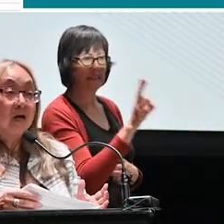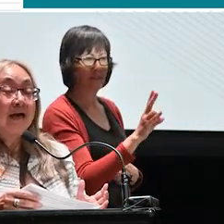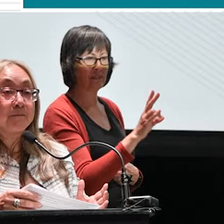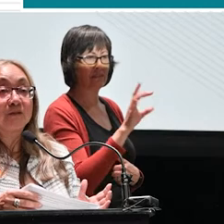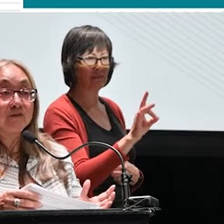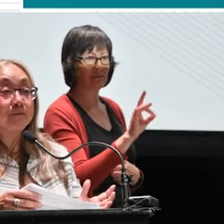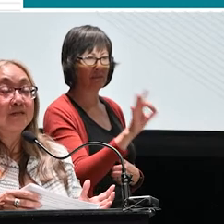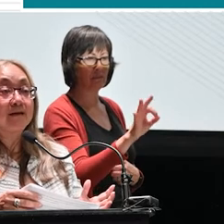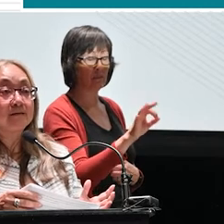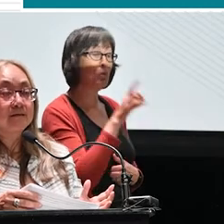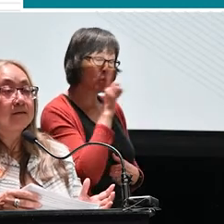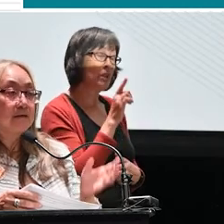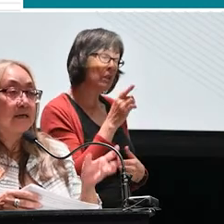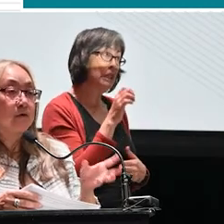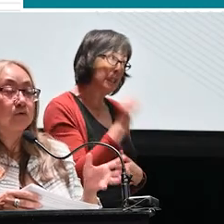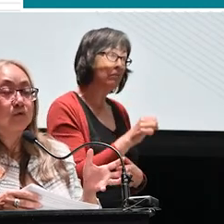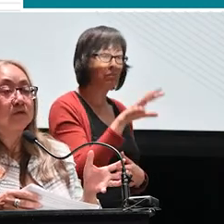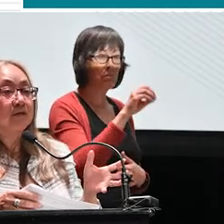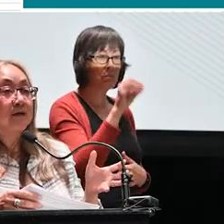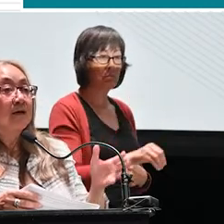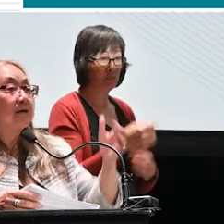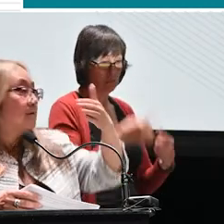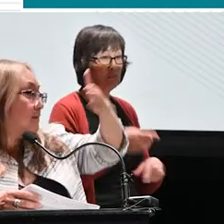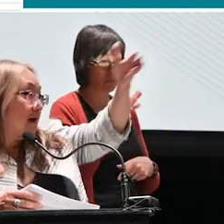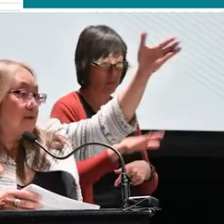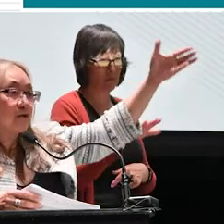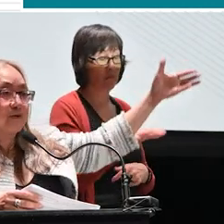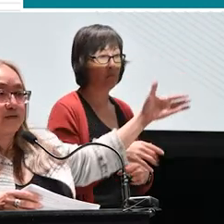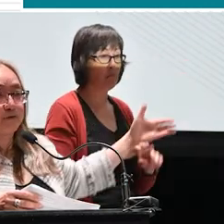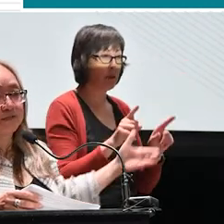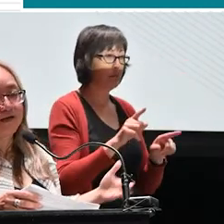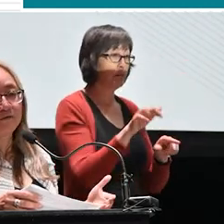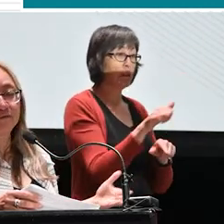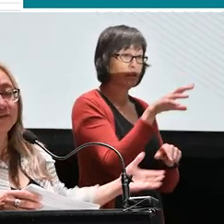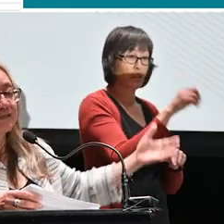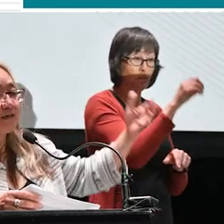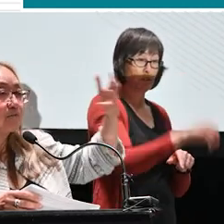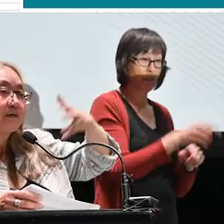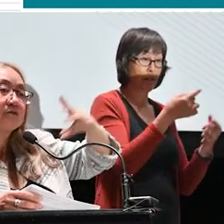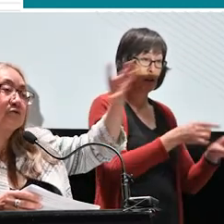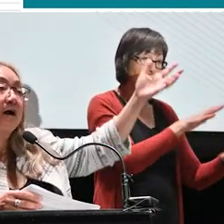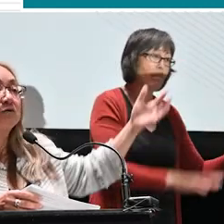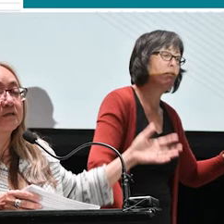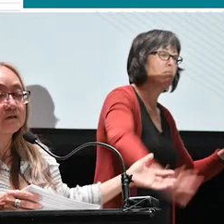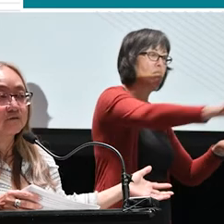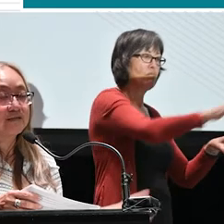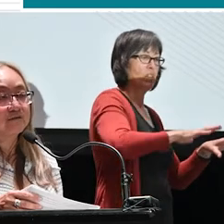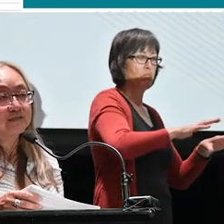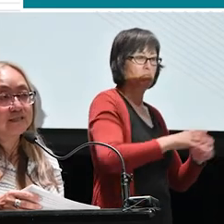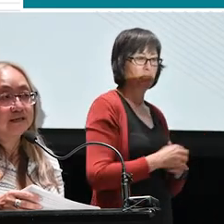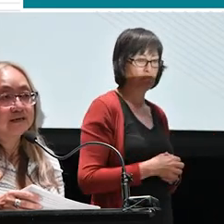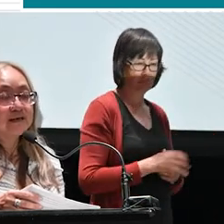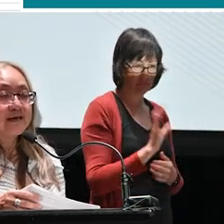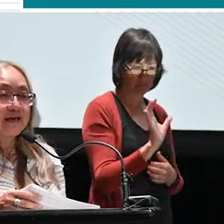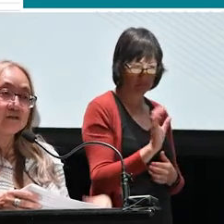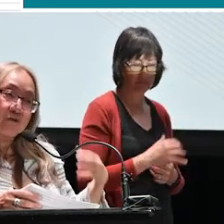a lot happens, 50% in those wards. The other 50%, however, is taking place throughout the rest of